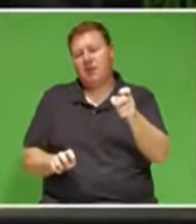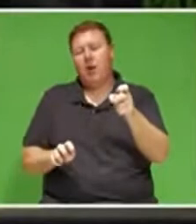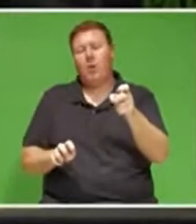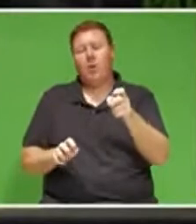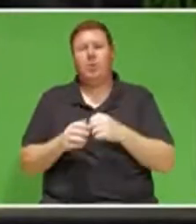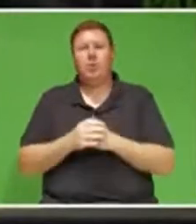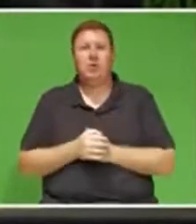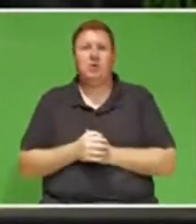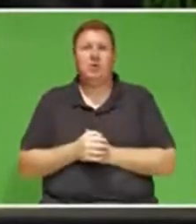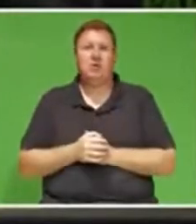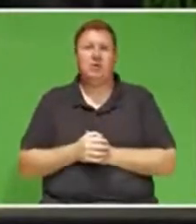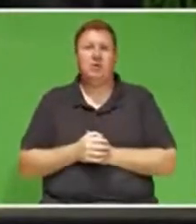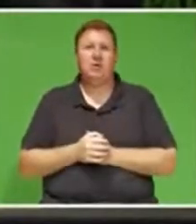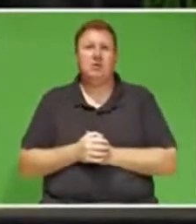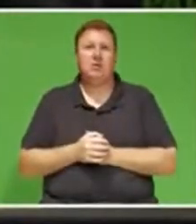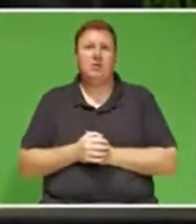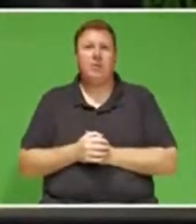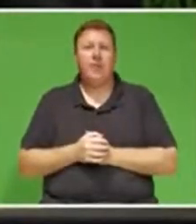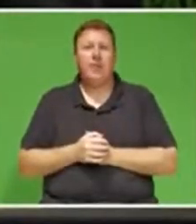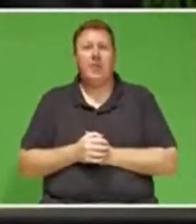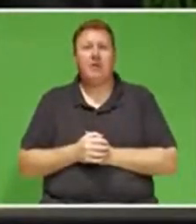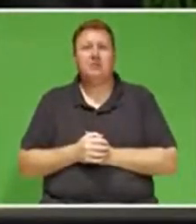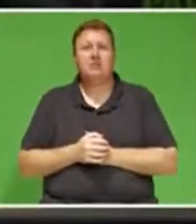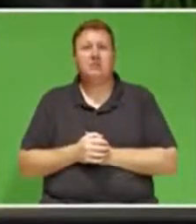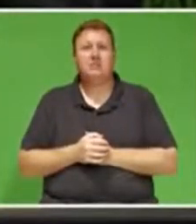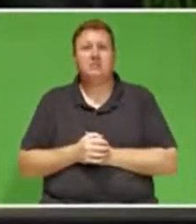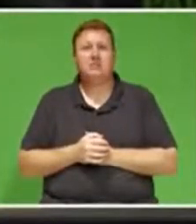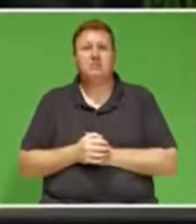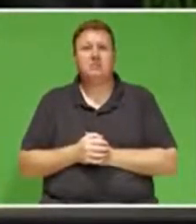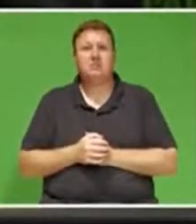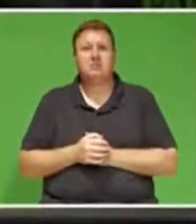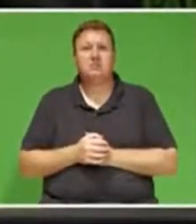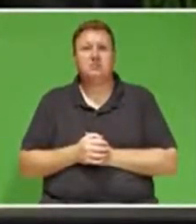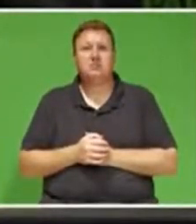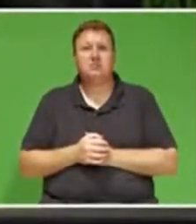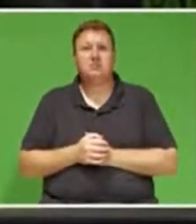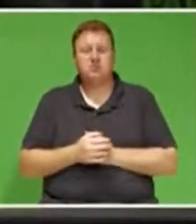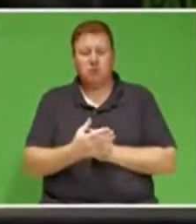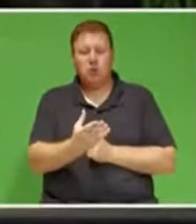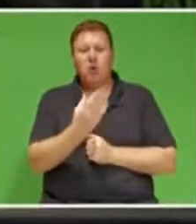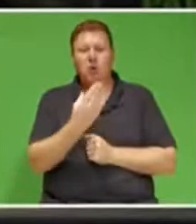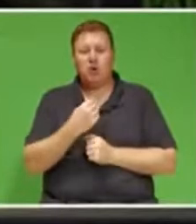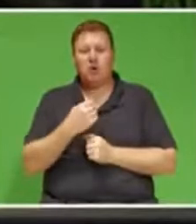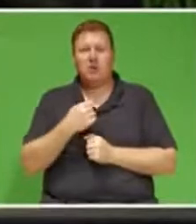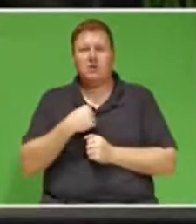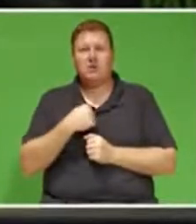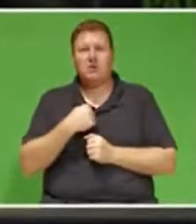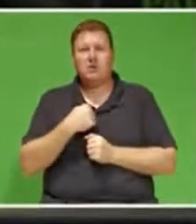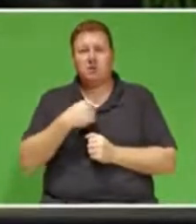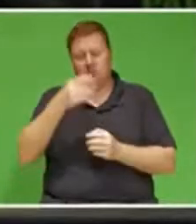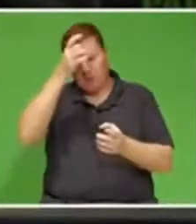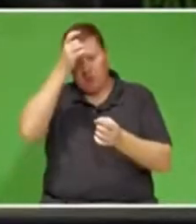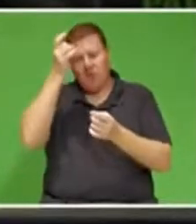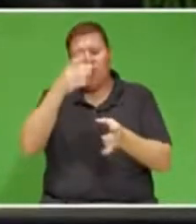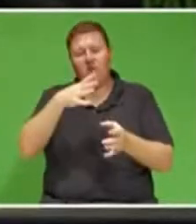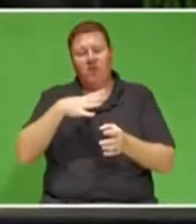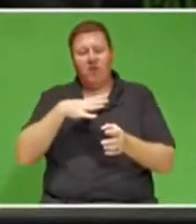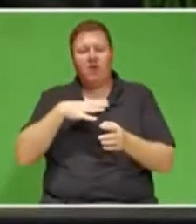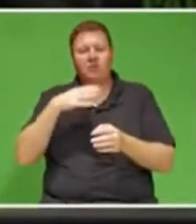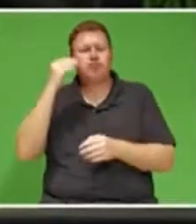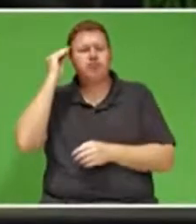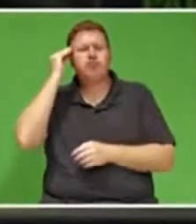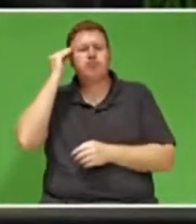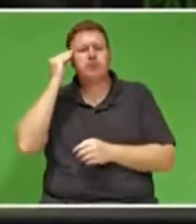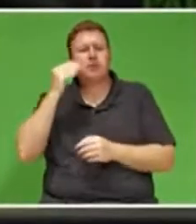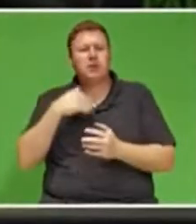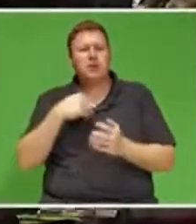position. This is a request I've informed him, I'm considering and attending to,